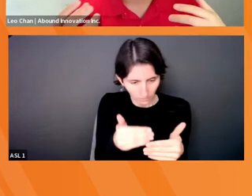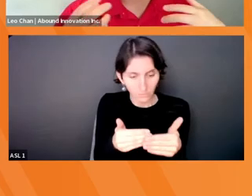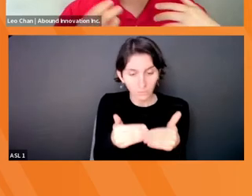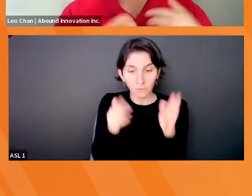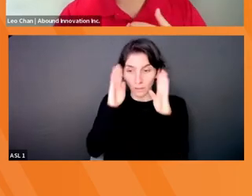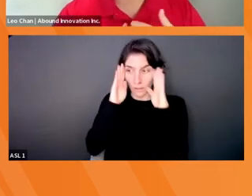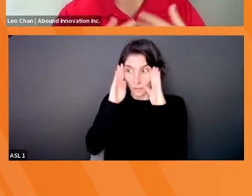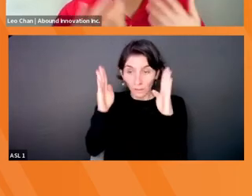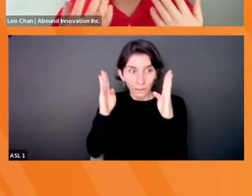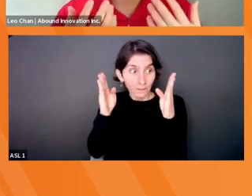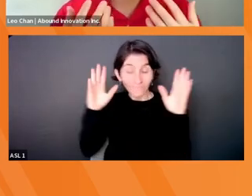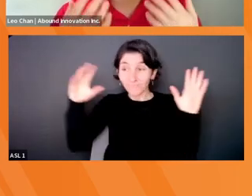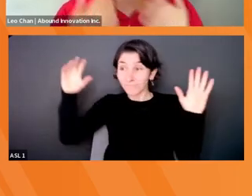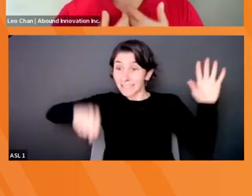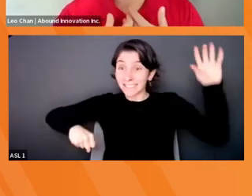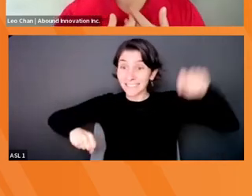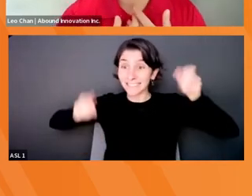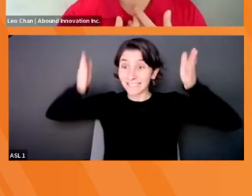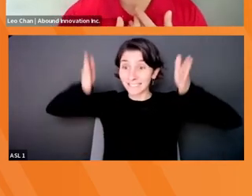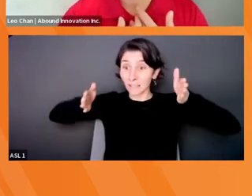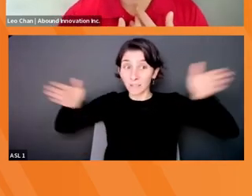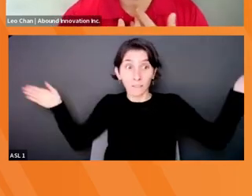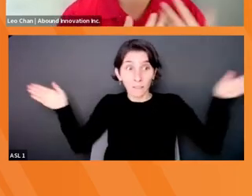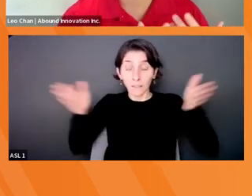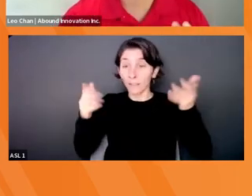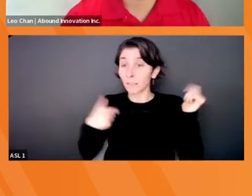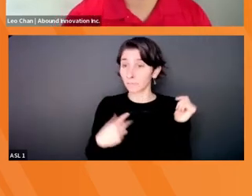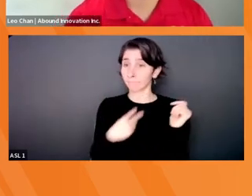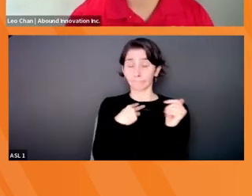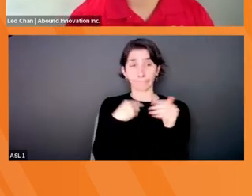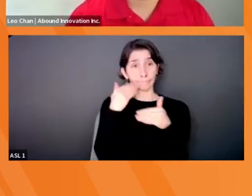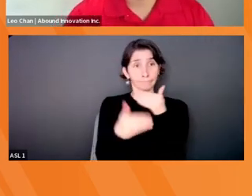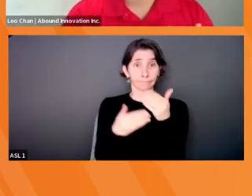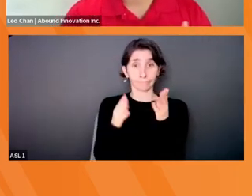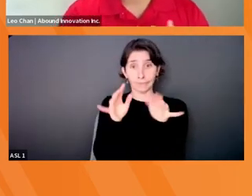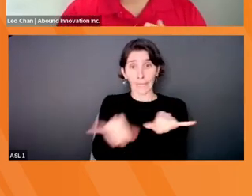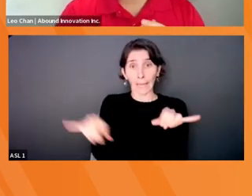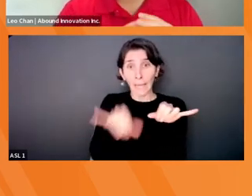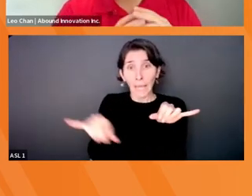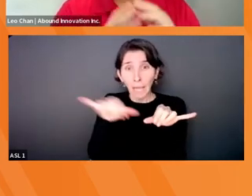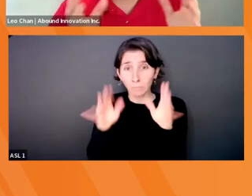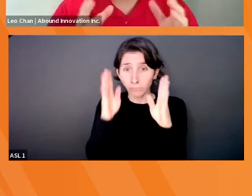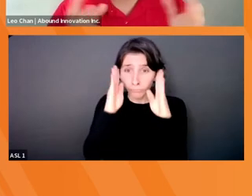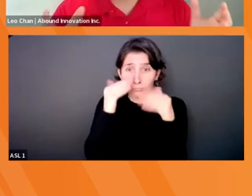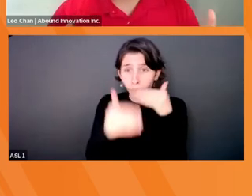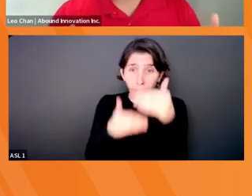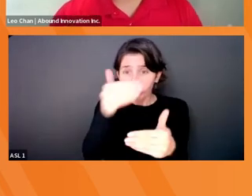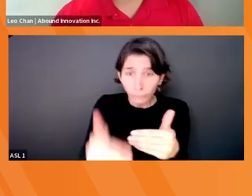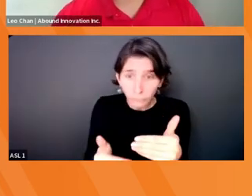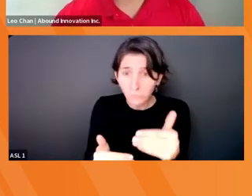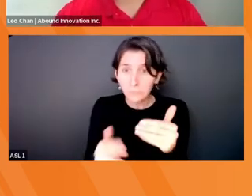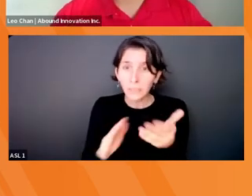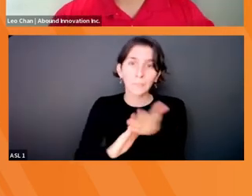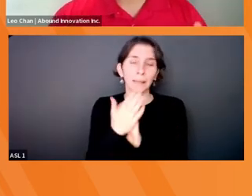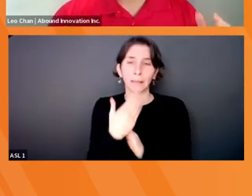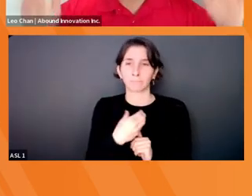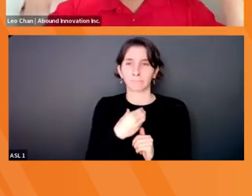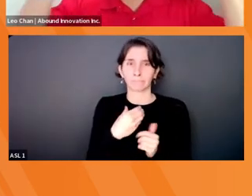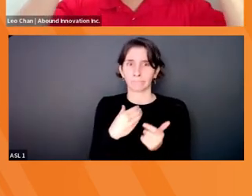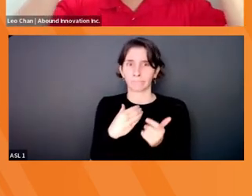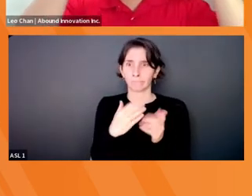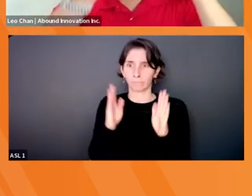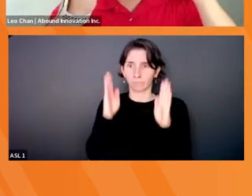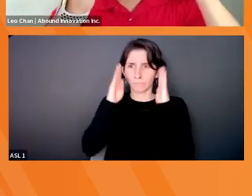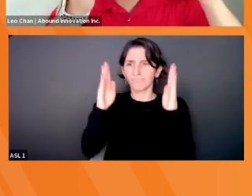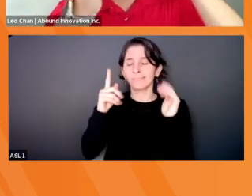um, because we get stuck from our own perspective and our past experiences. And, and we're, we're trapped into what are called rivers of thinking. So you think of